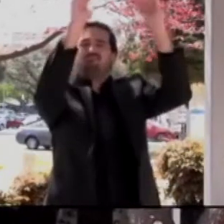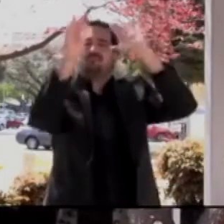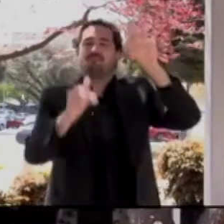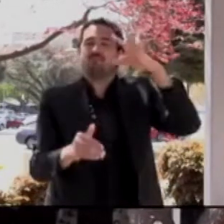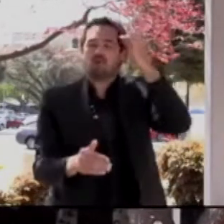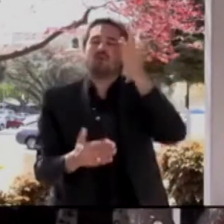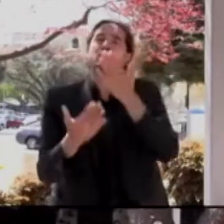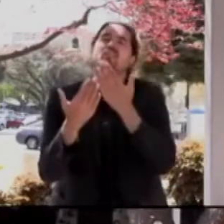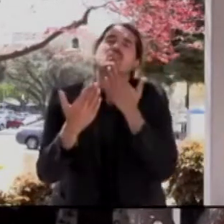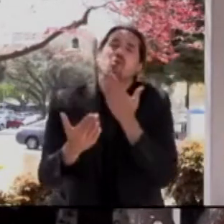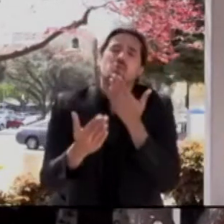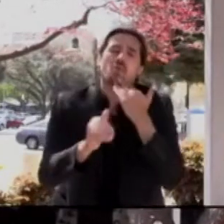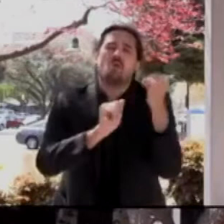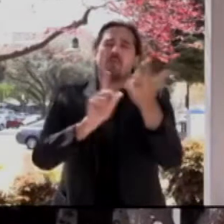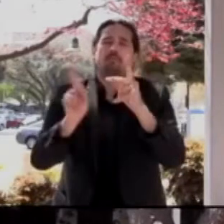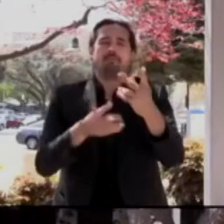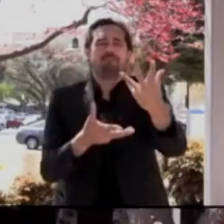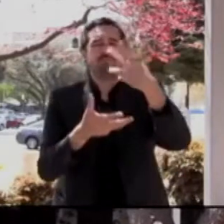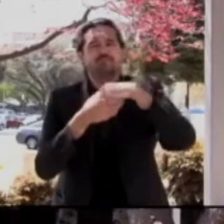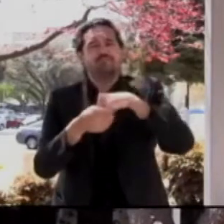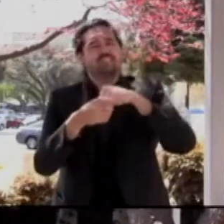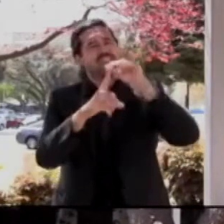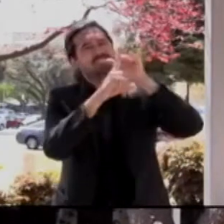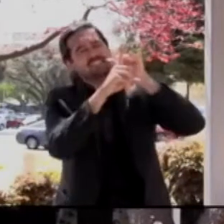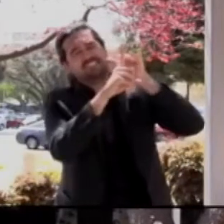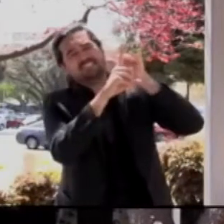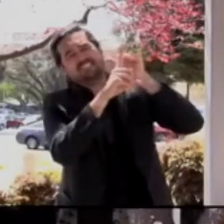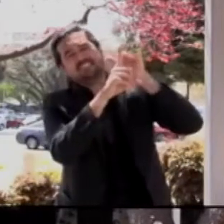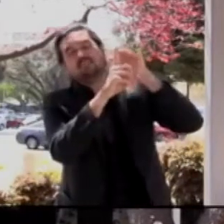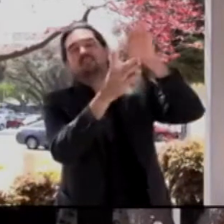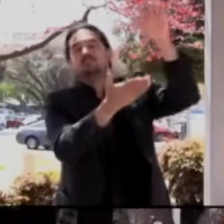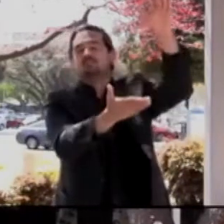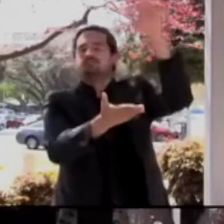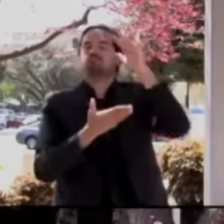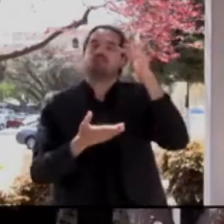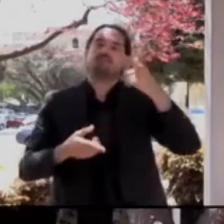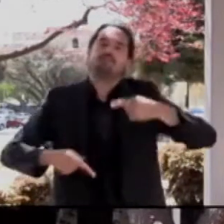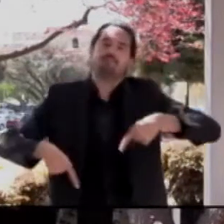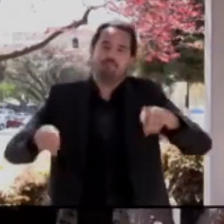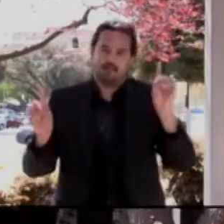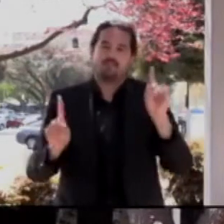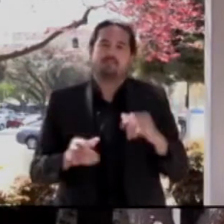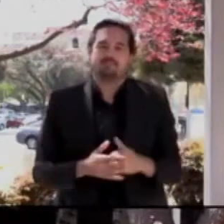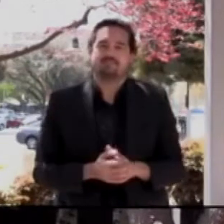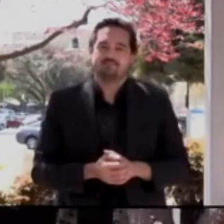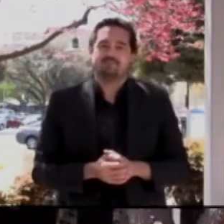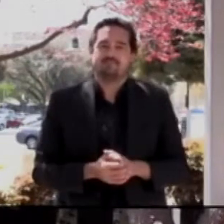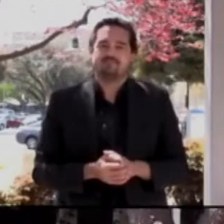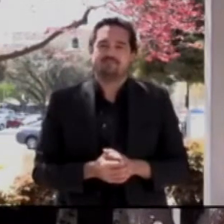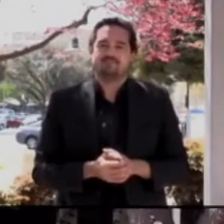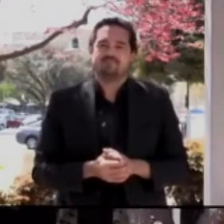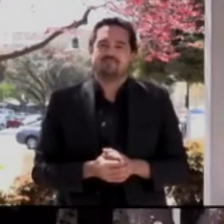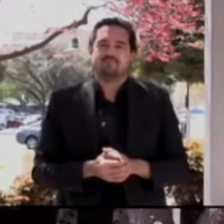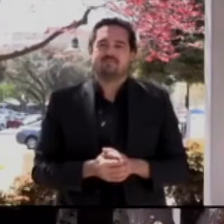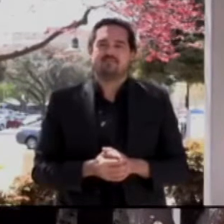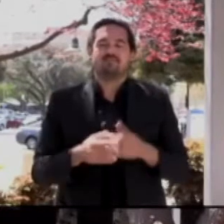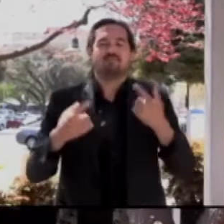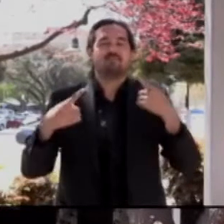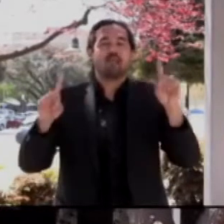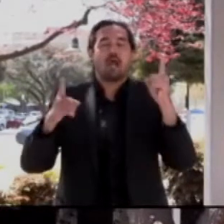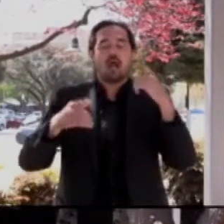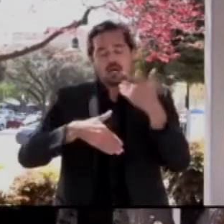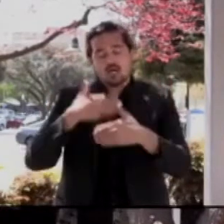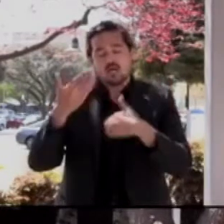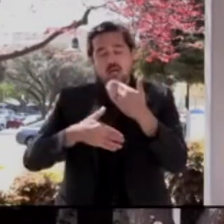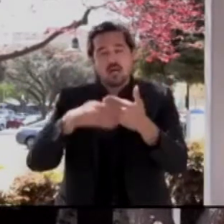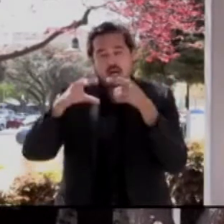the vaccines we need to get out of this COVID situation and really get to see the light at the end of a tunnel. As